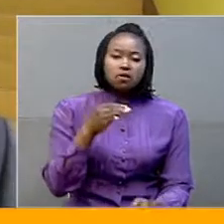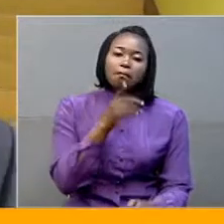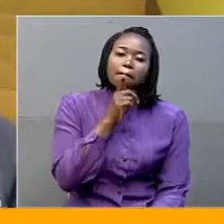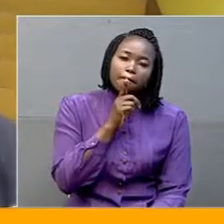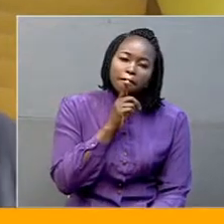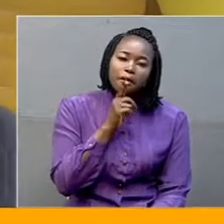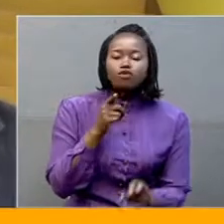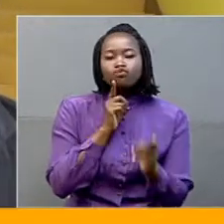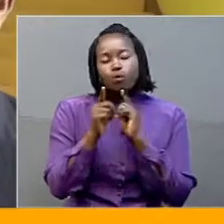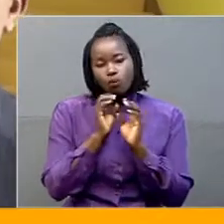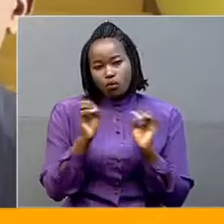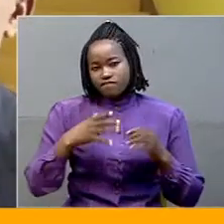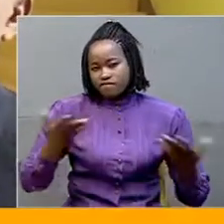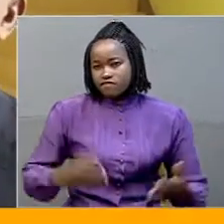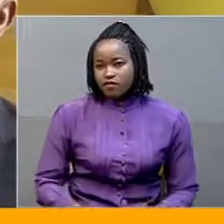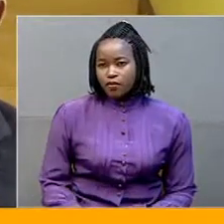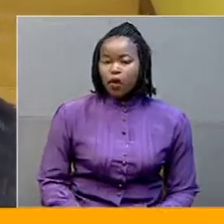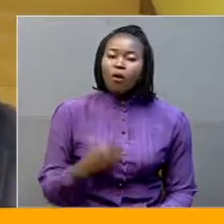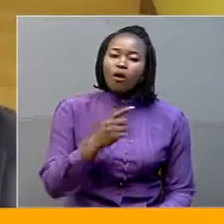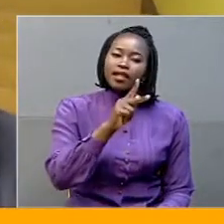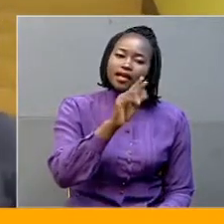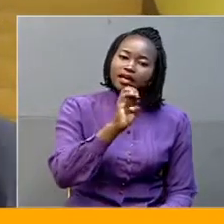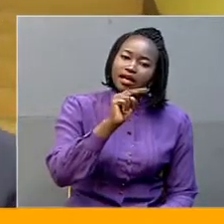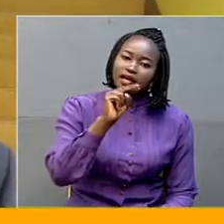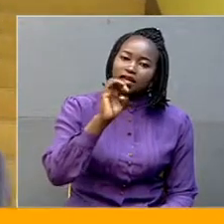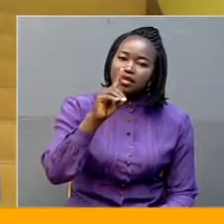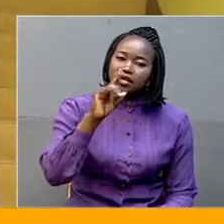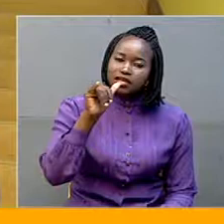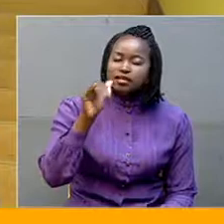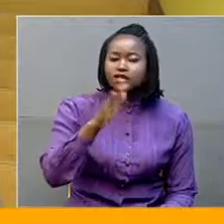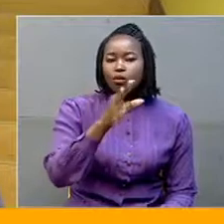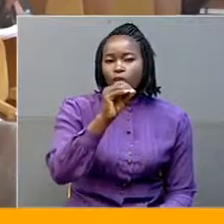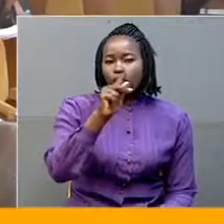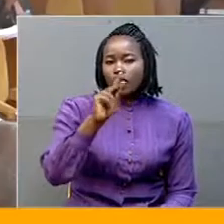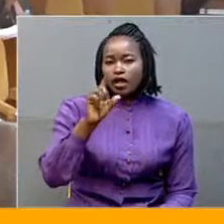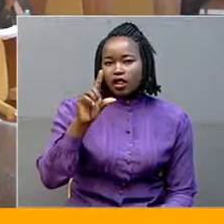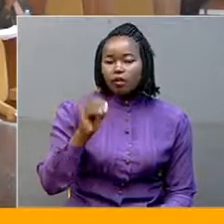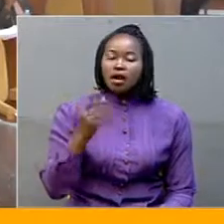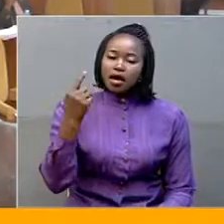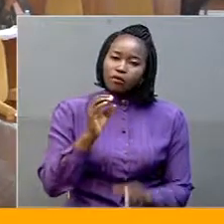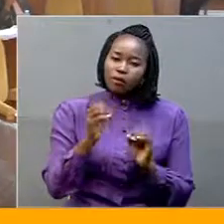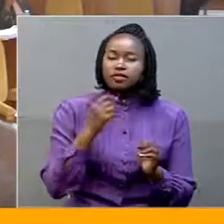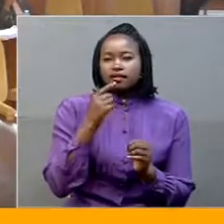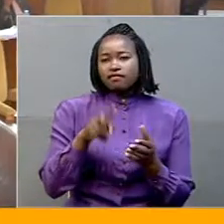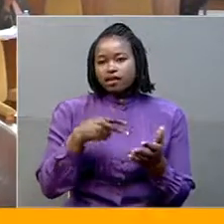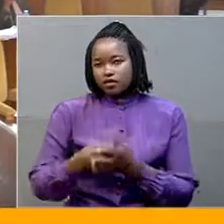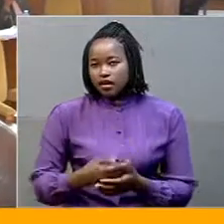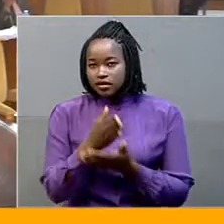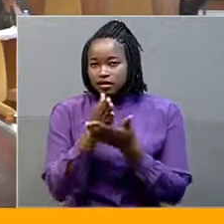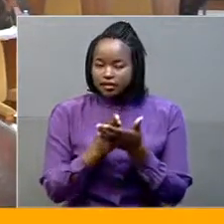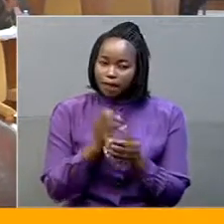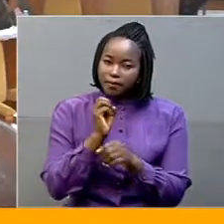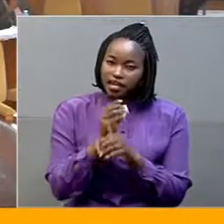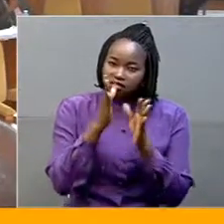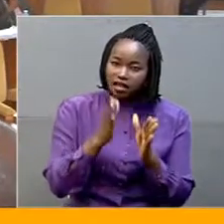problem. We could just get an apology for one who gave us an apology, didn't come because of certain examples. Some of the councillors, including Sigirinya